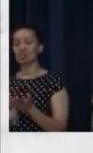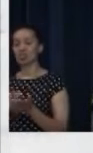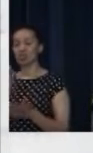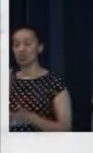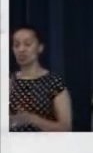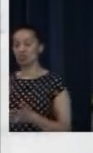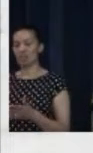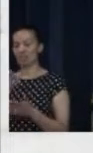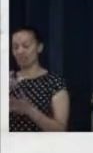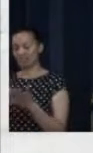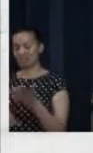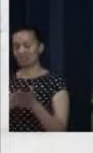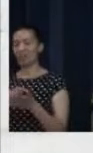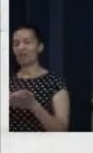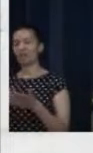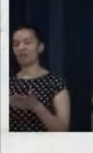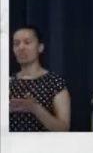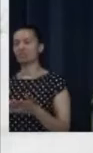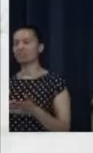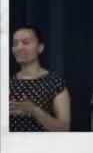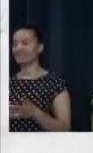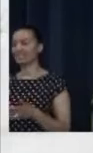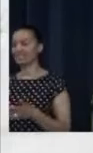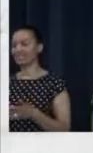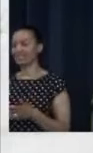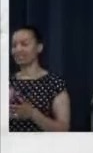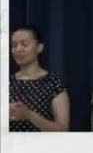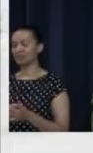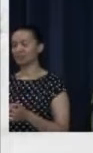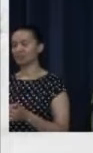famous verses in the Bible. But let's just read these two verses.